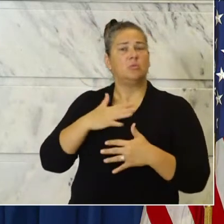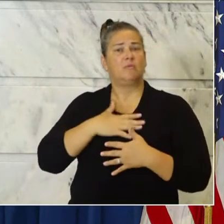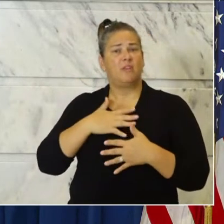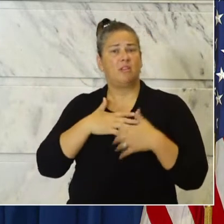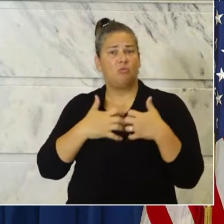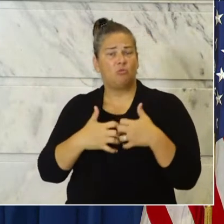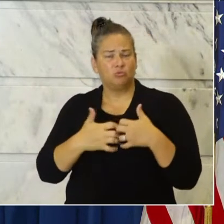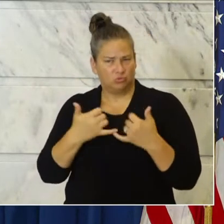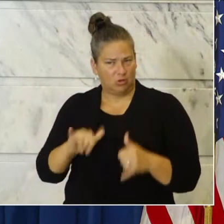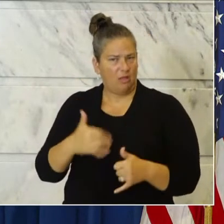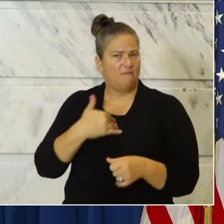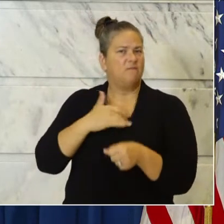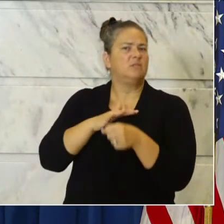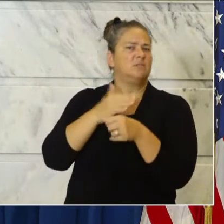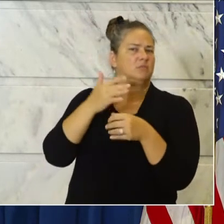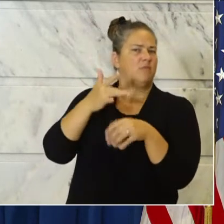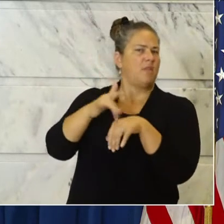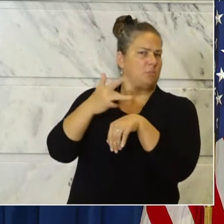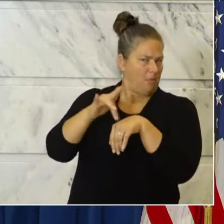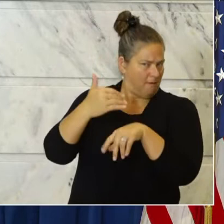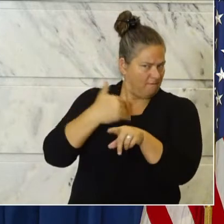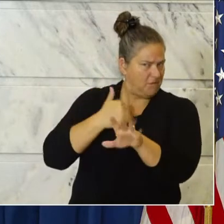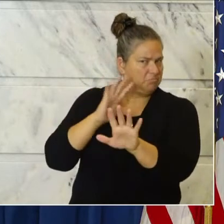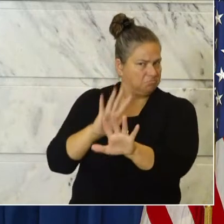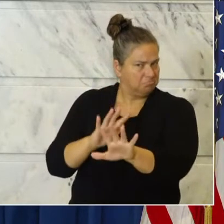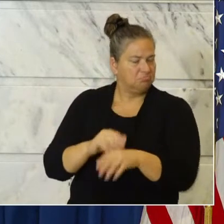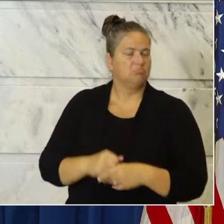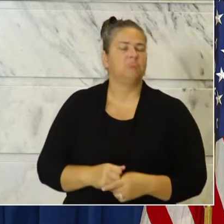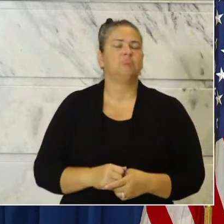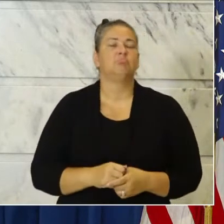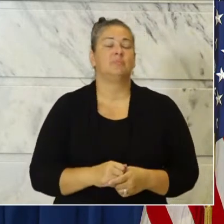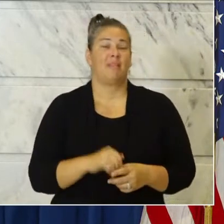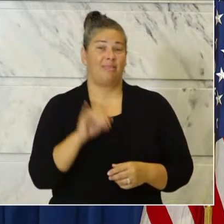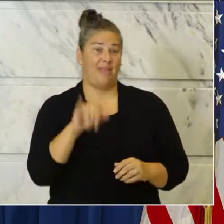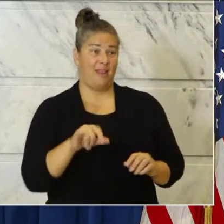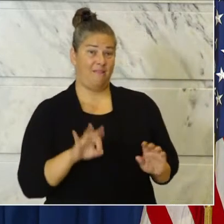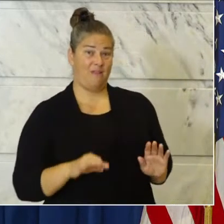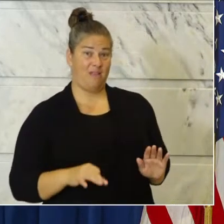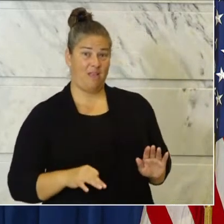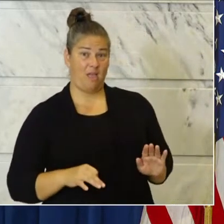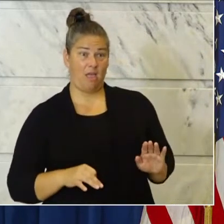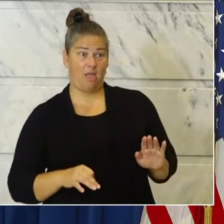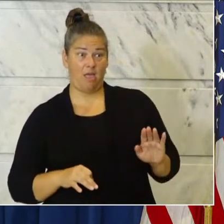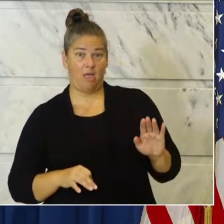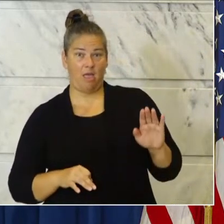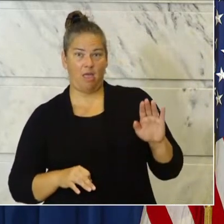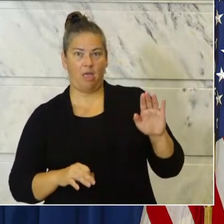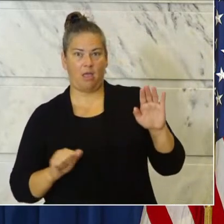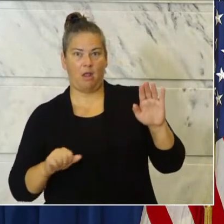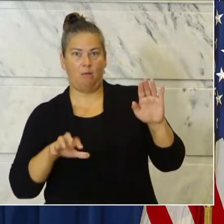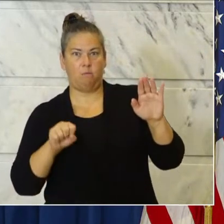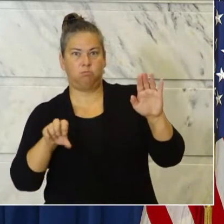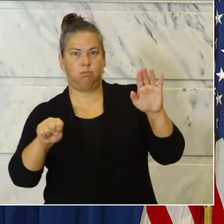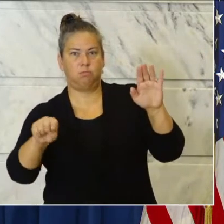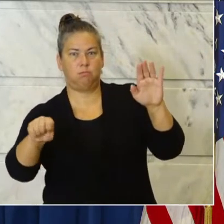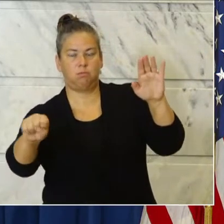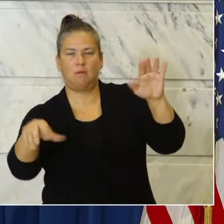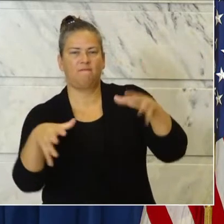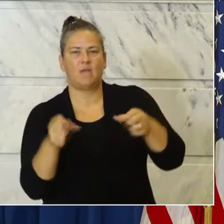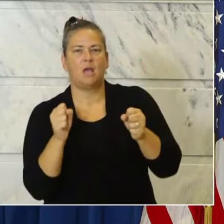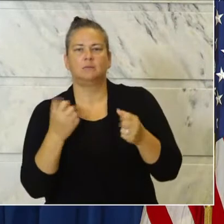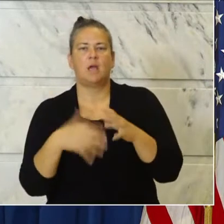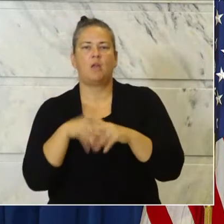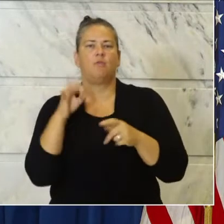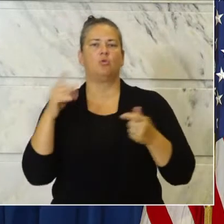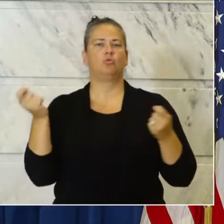still have out there. But in escalating cases that can get out of control really fast. And we continue to see